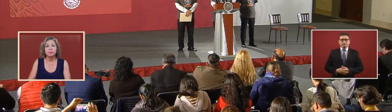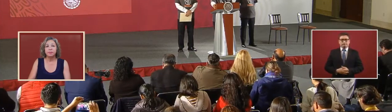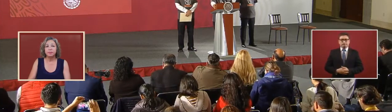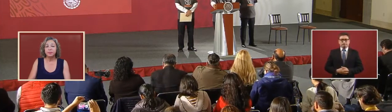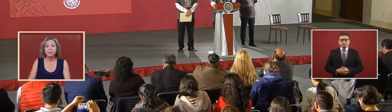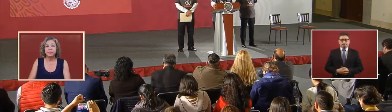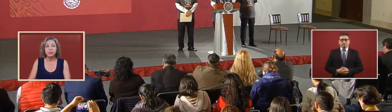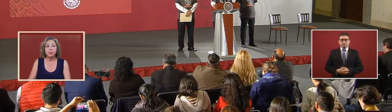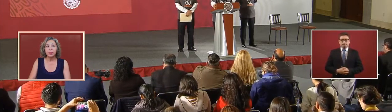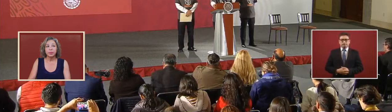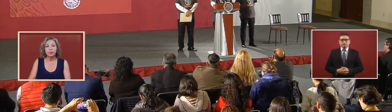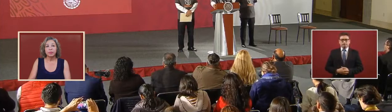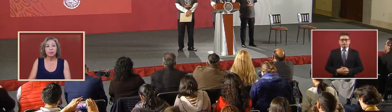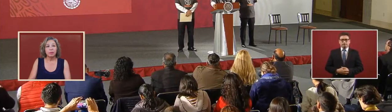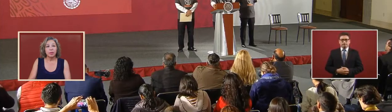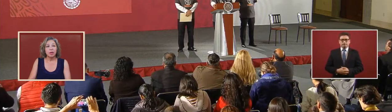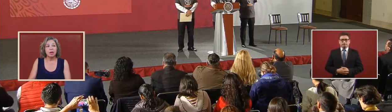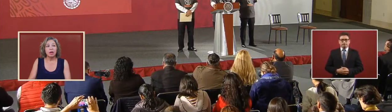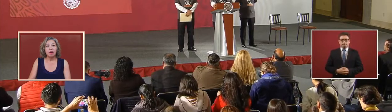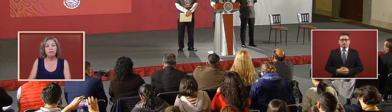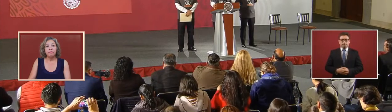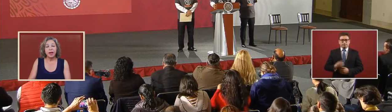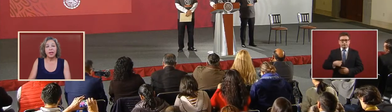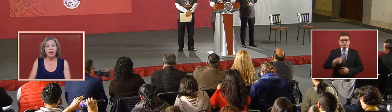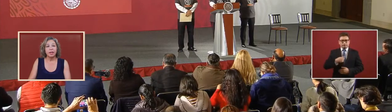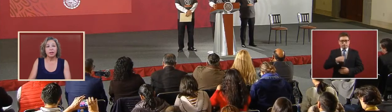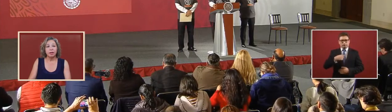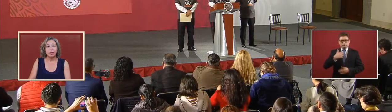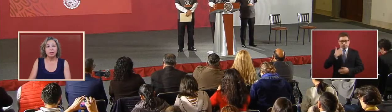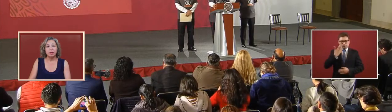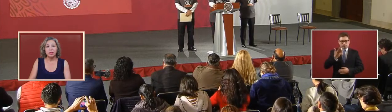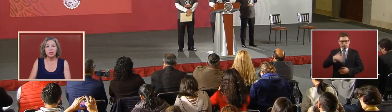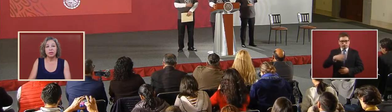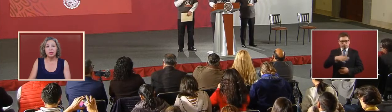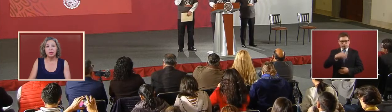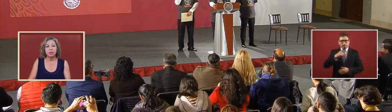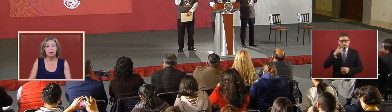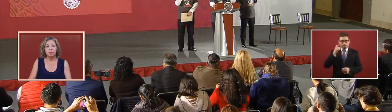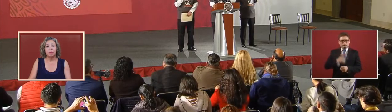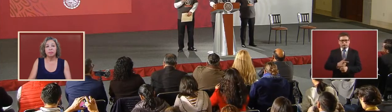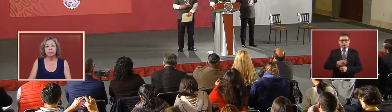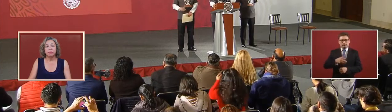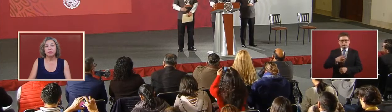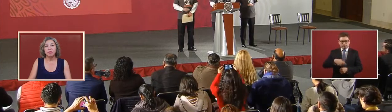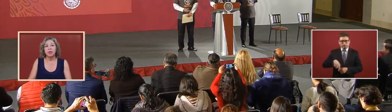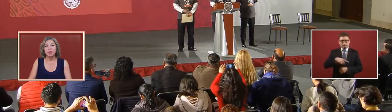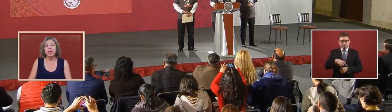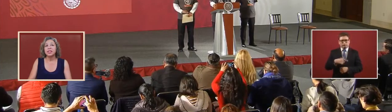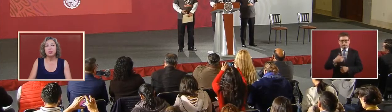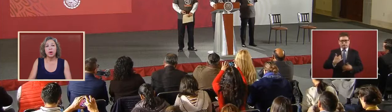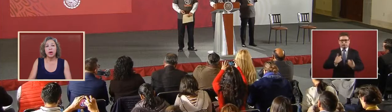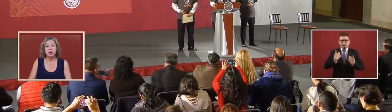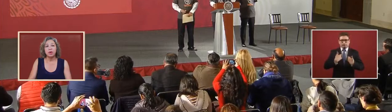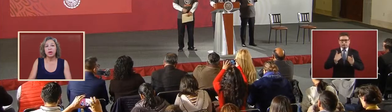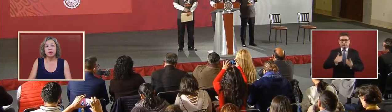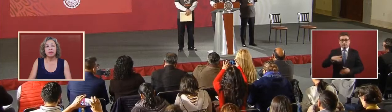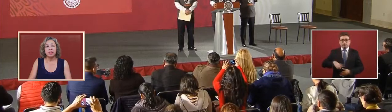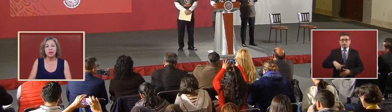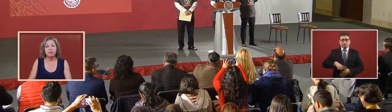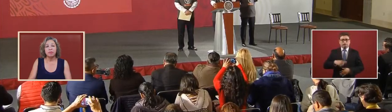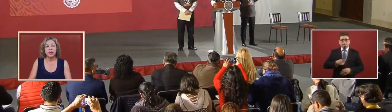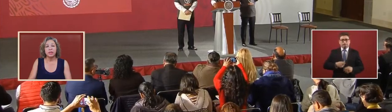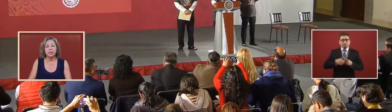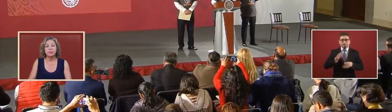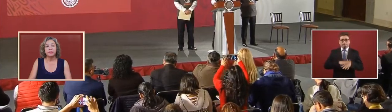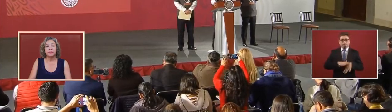of finding this youth it's a priority of